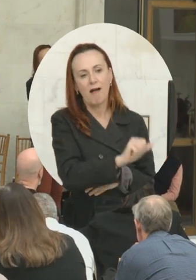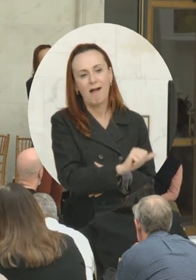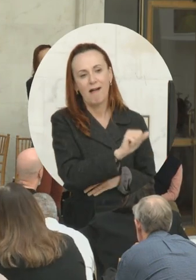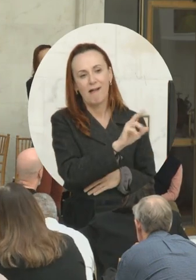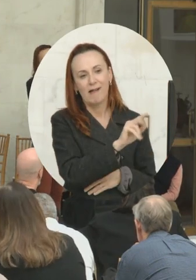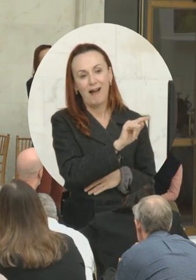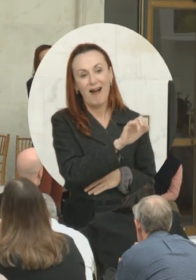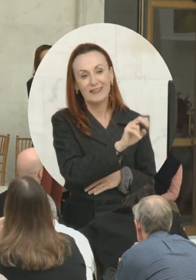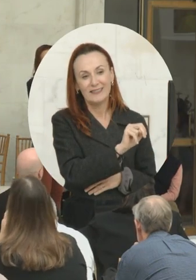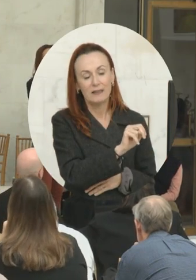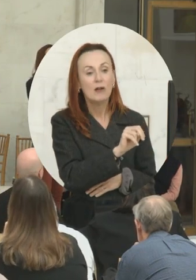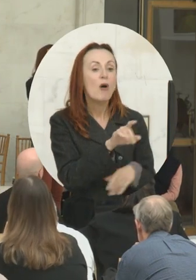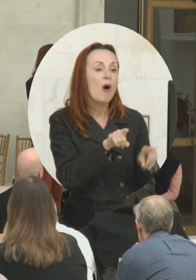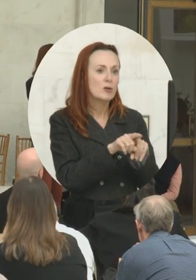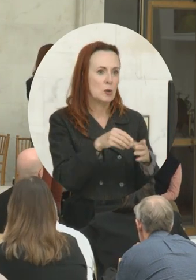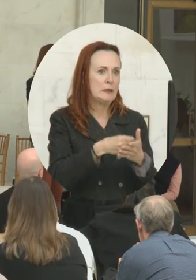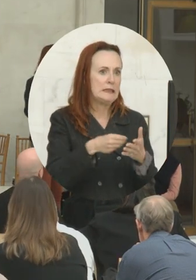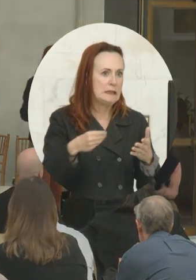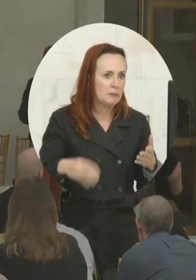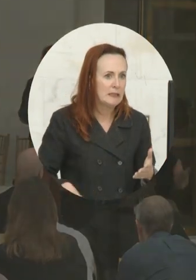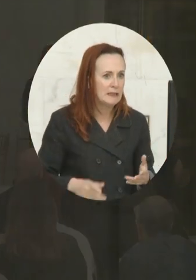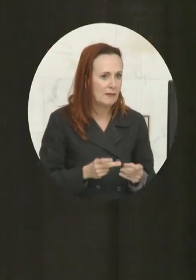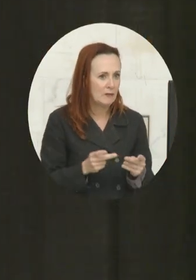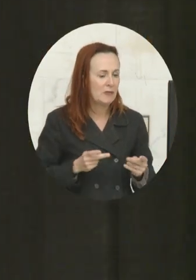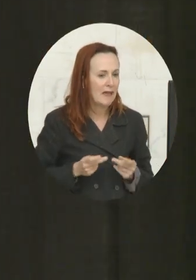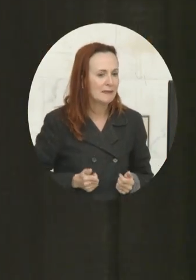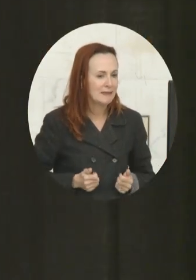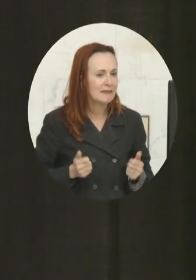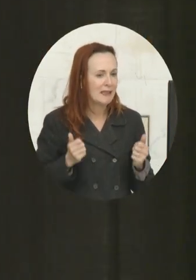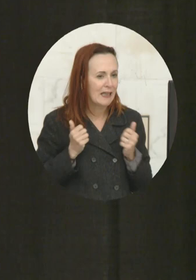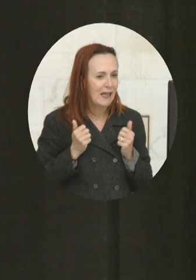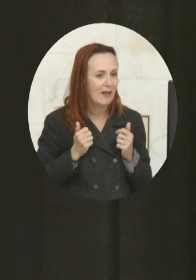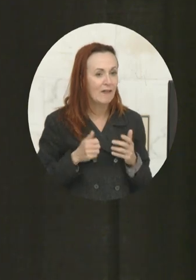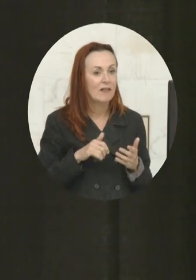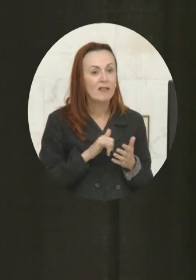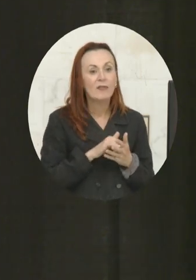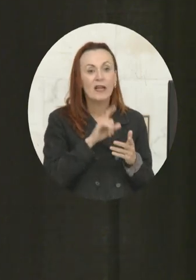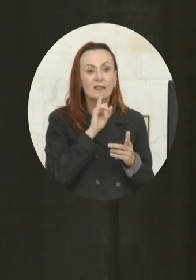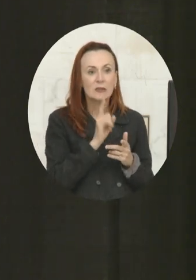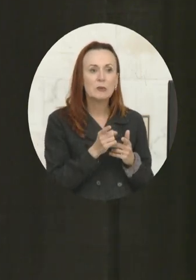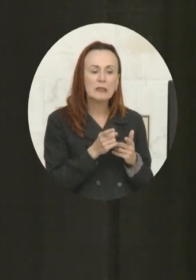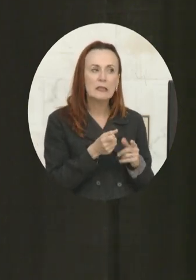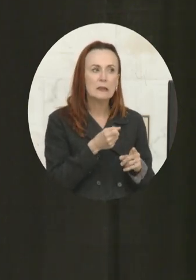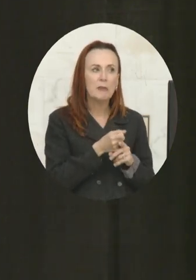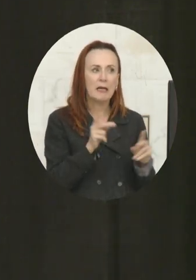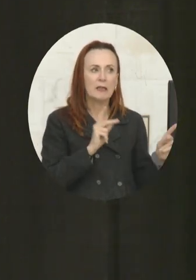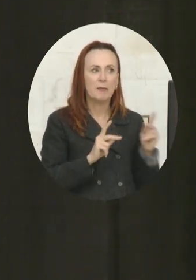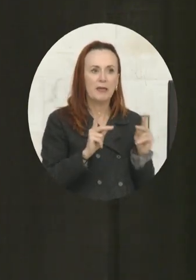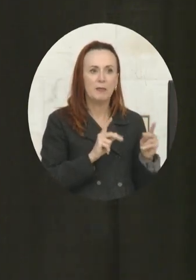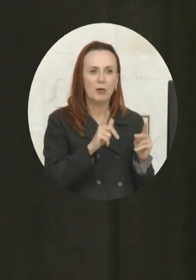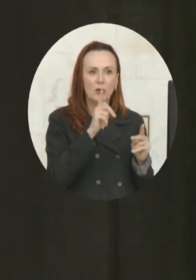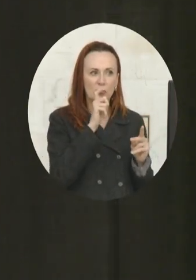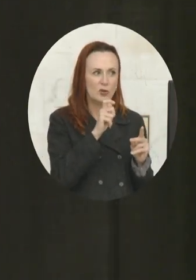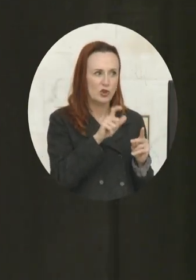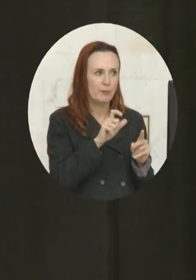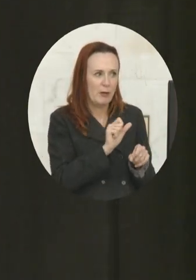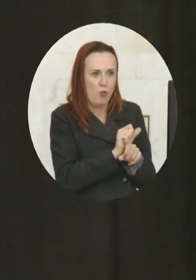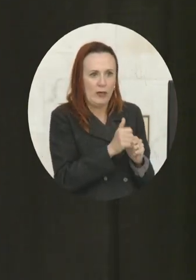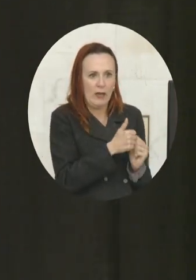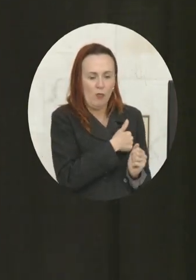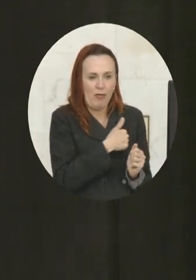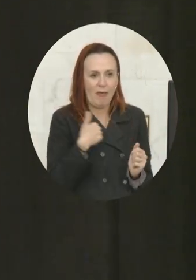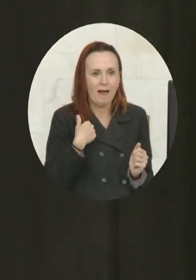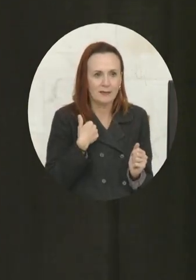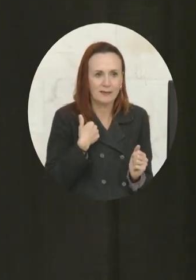high cost of housing here, right, which is also driving out individuals who should be on the front lines, right, with us when we hit a disaster. So there's no easy